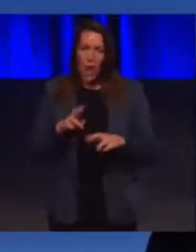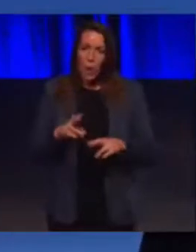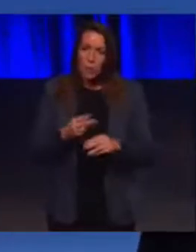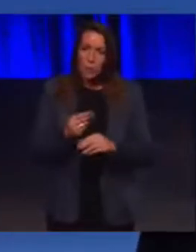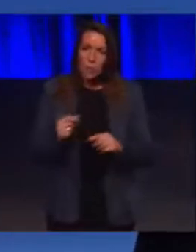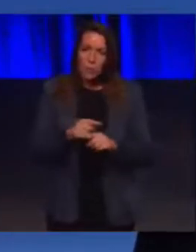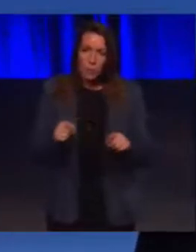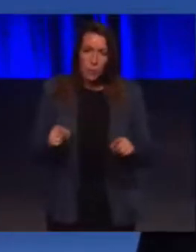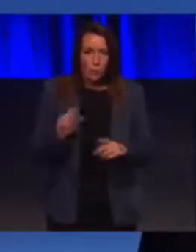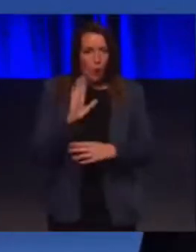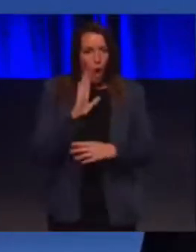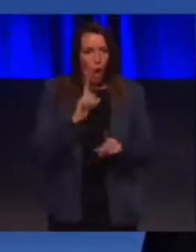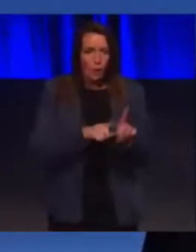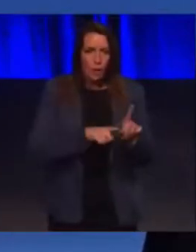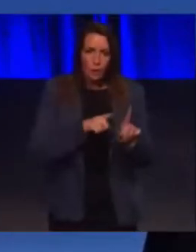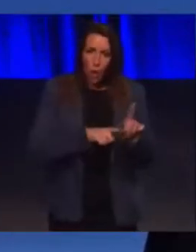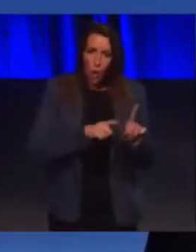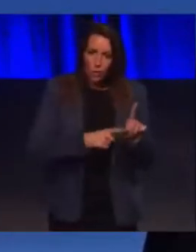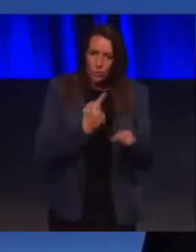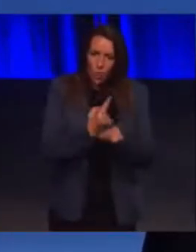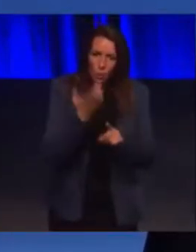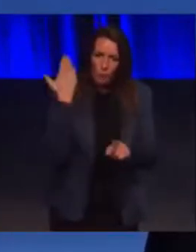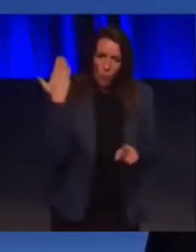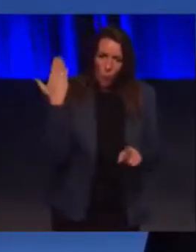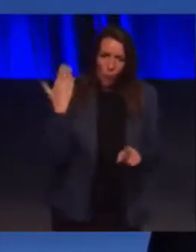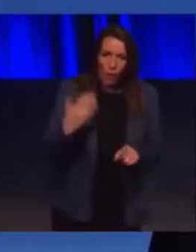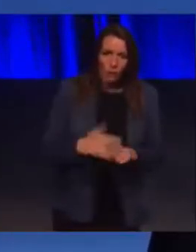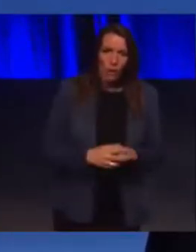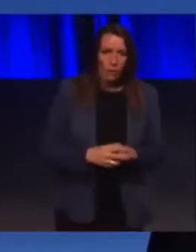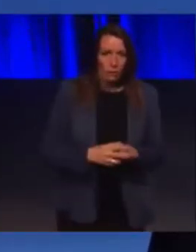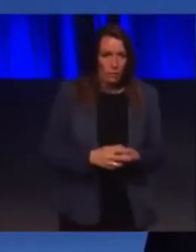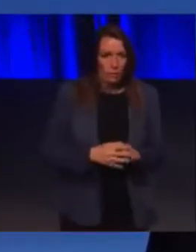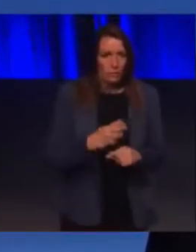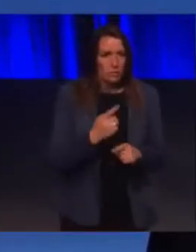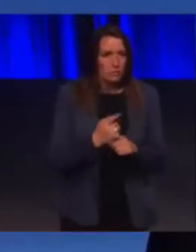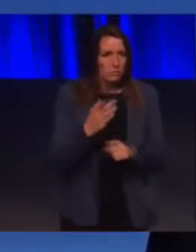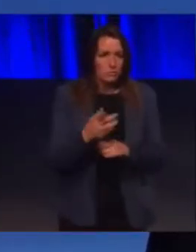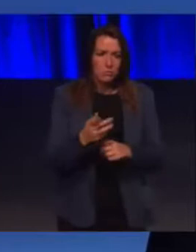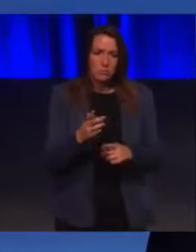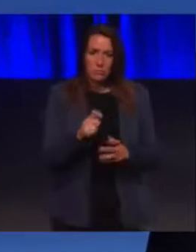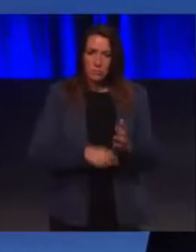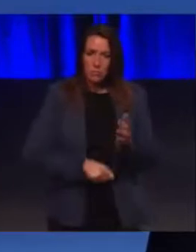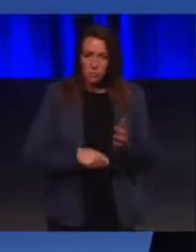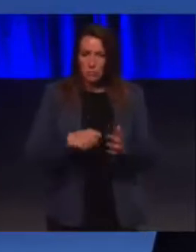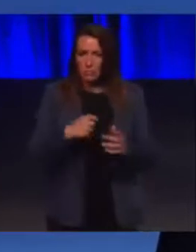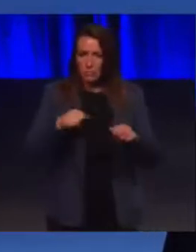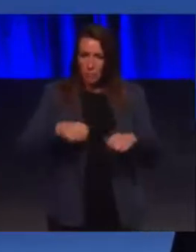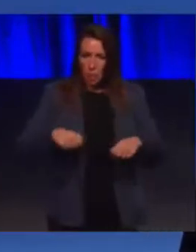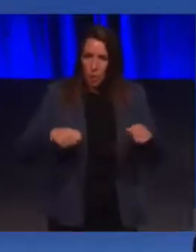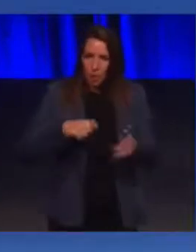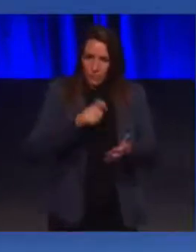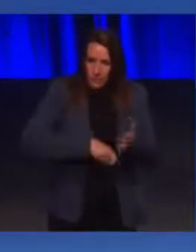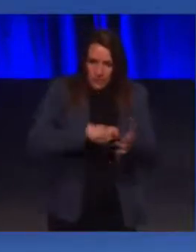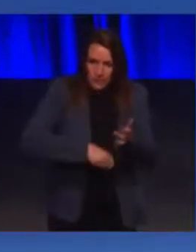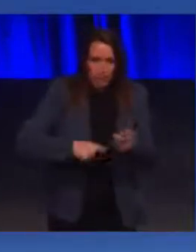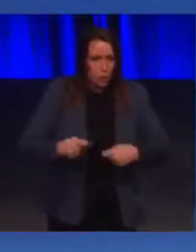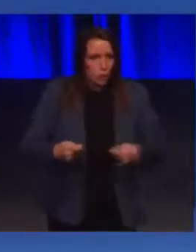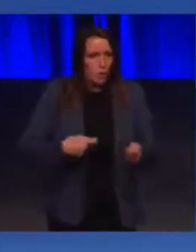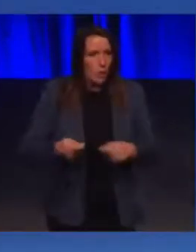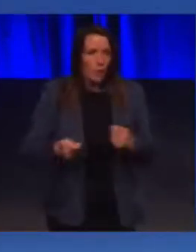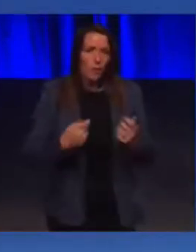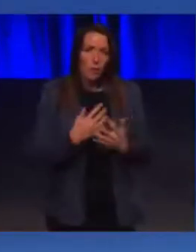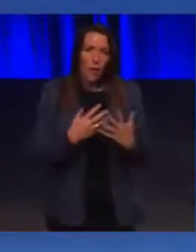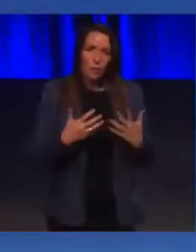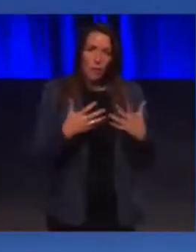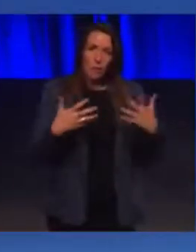heard what Yvonne had to say earlier on about going to the supermarket. Because a lot of large companies